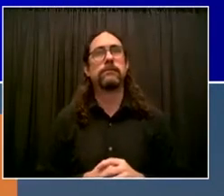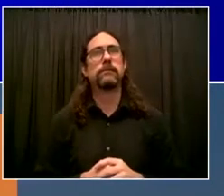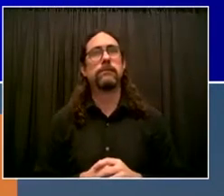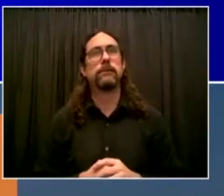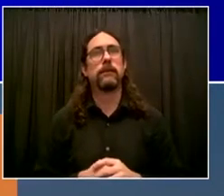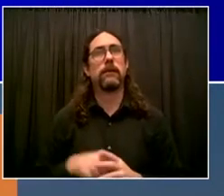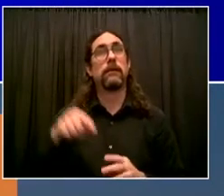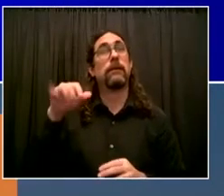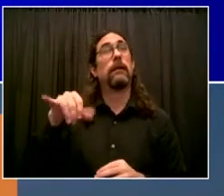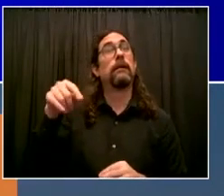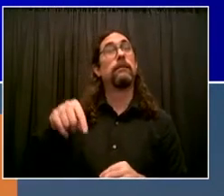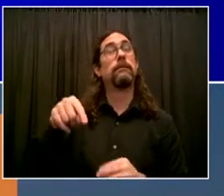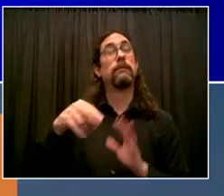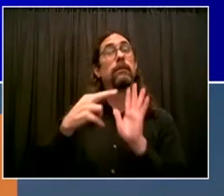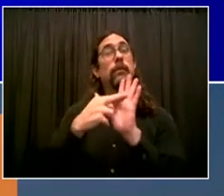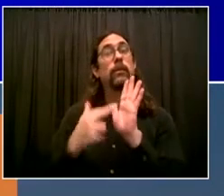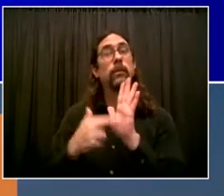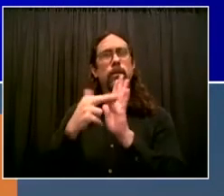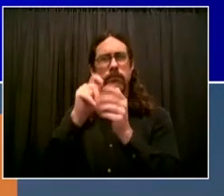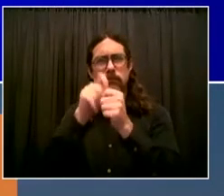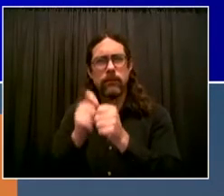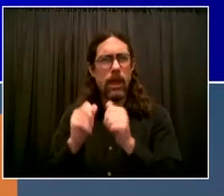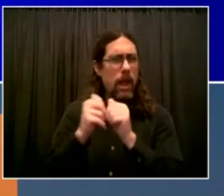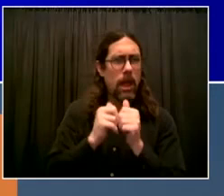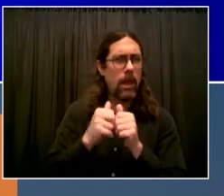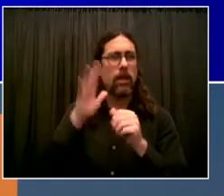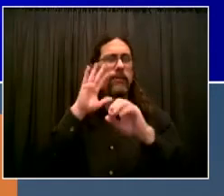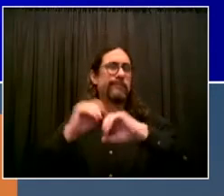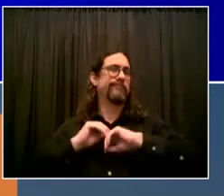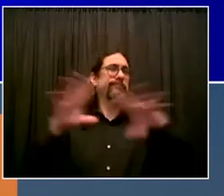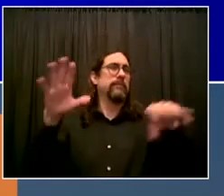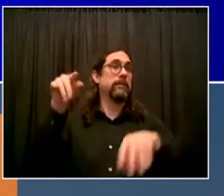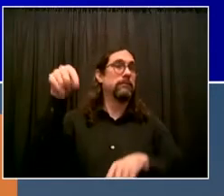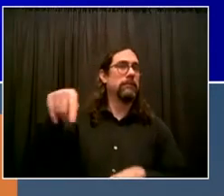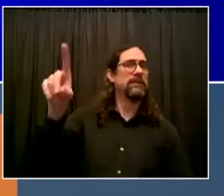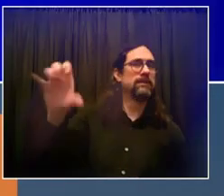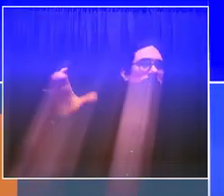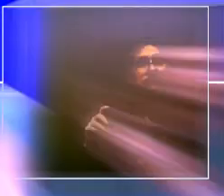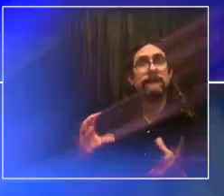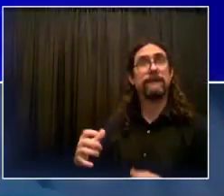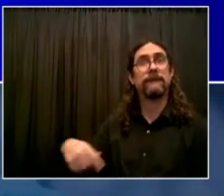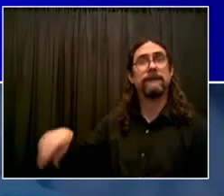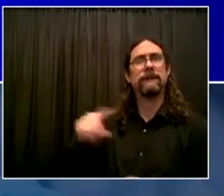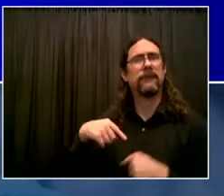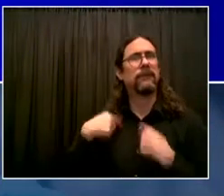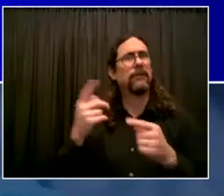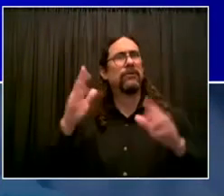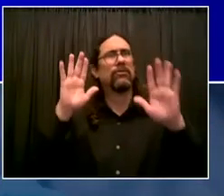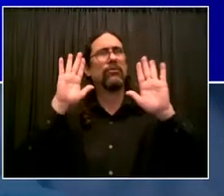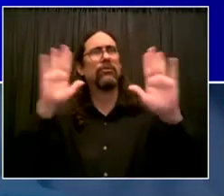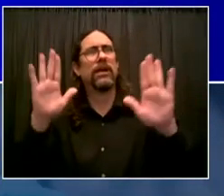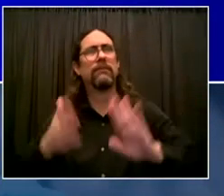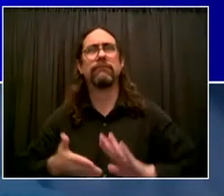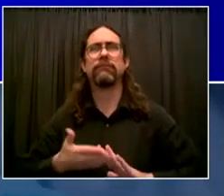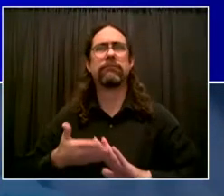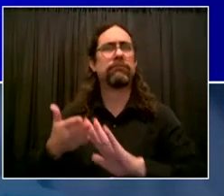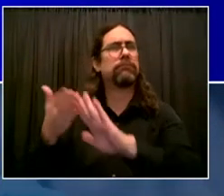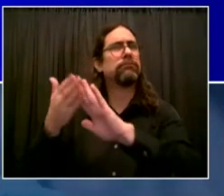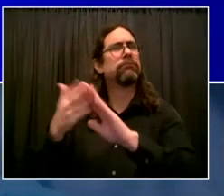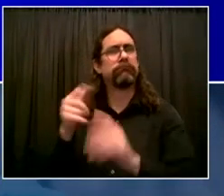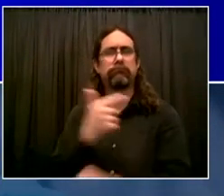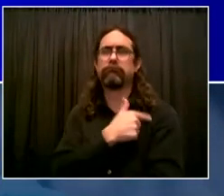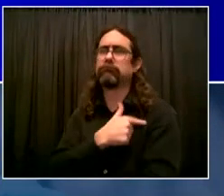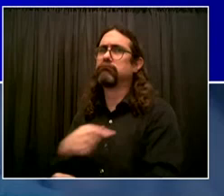make this work. And let's be clear, we have a great example with the Key to NYC. All those restaurants, that's good and it's better than the